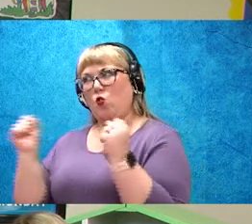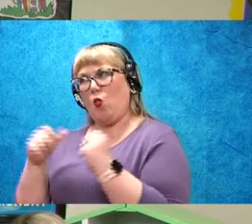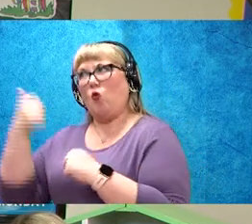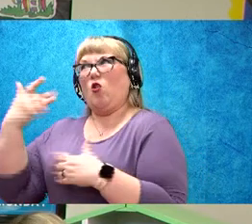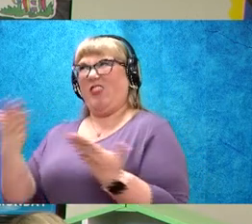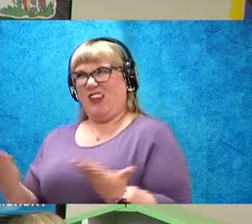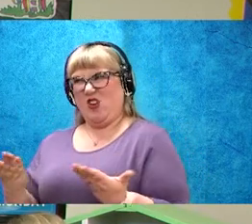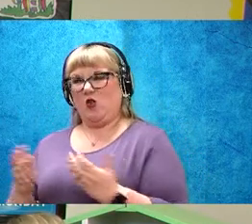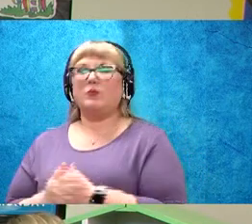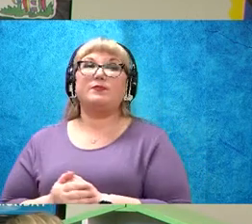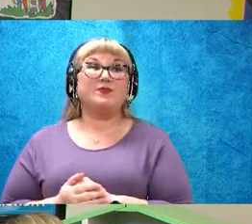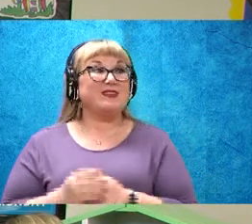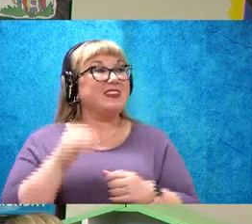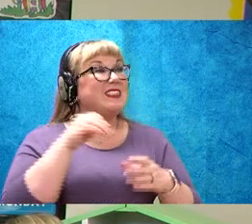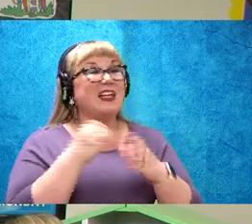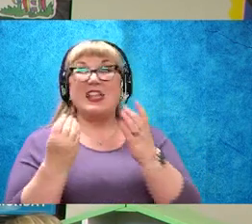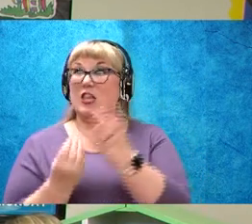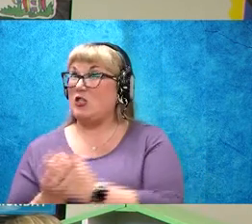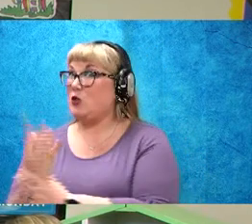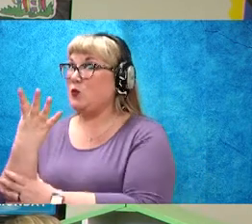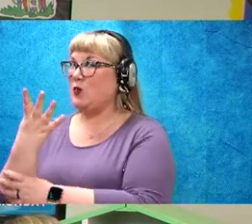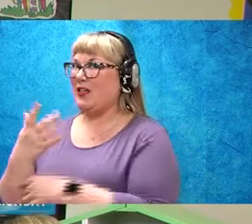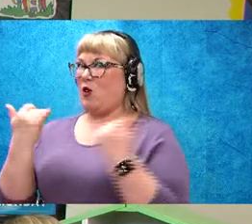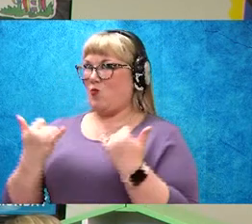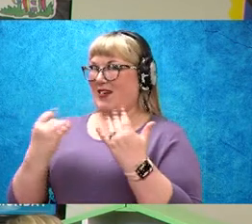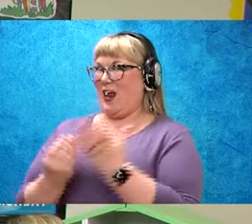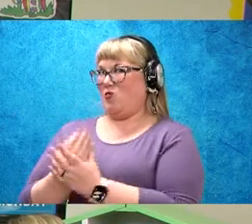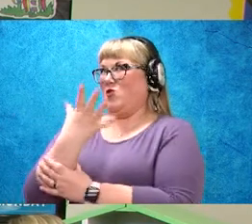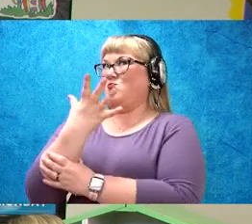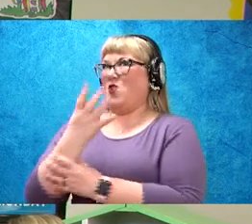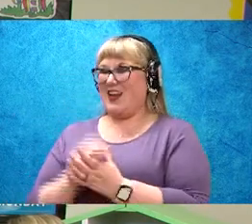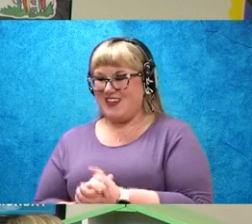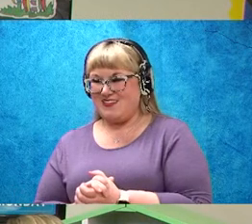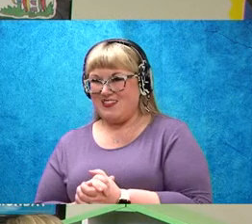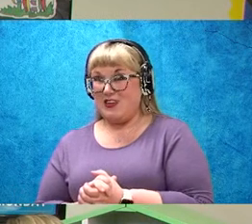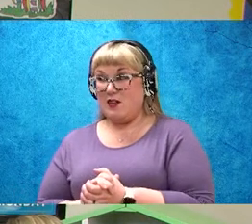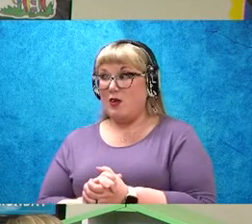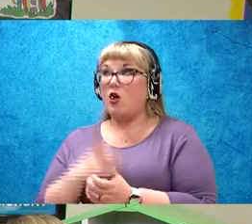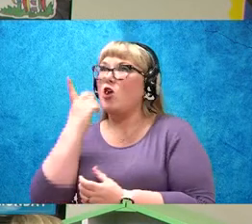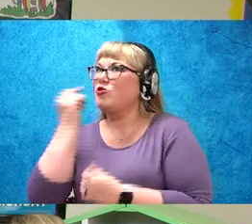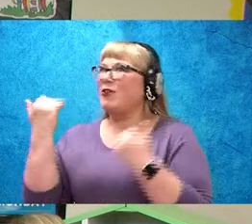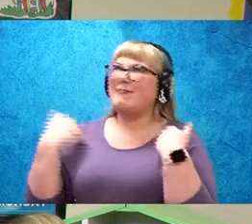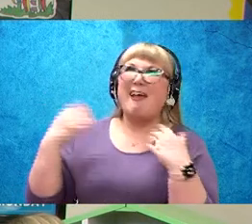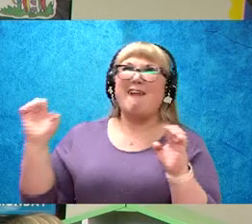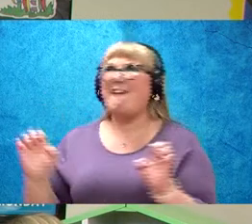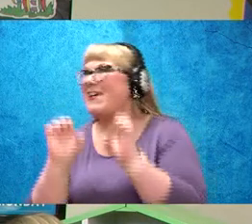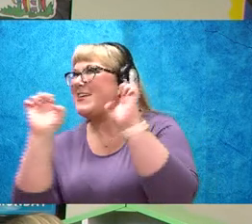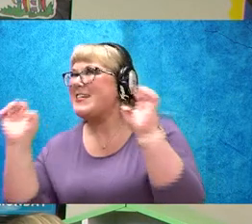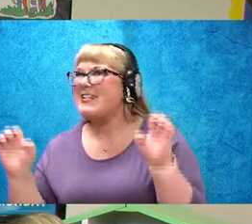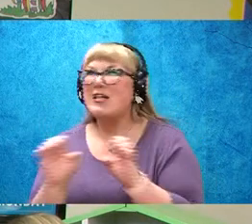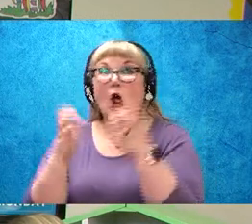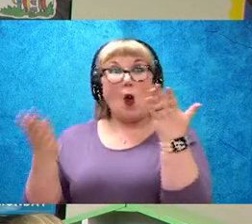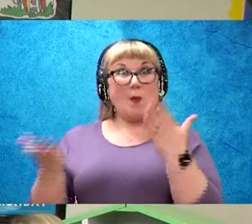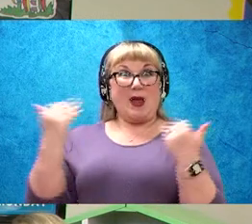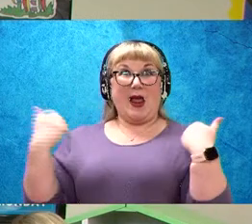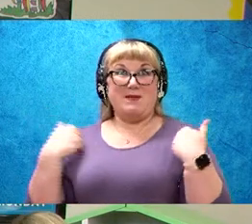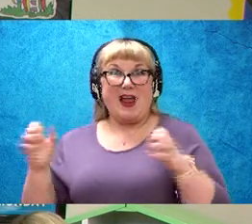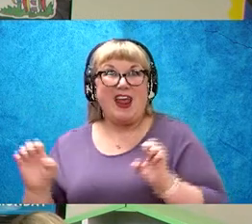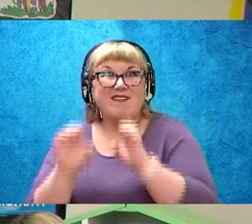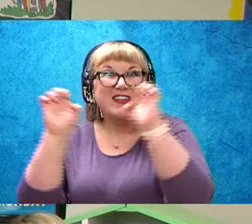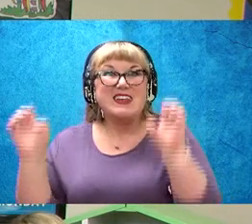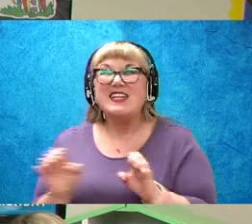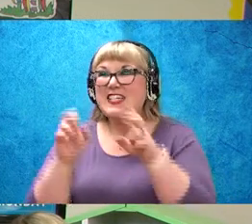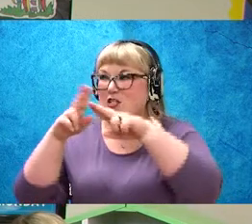In the springtime, we're in the season of spring right now. We just had Easter. So maybe you had an Easter egg